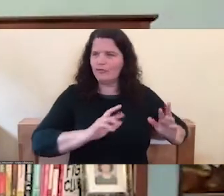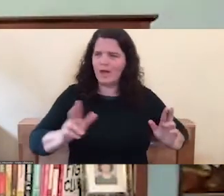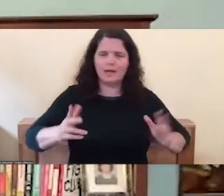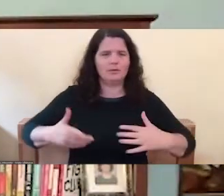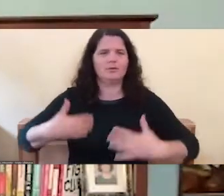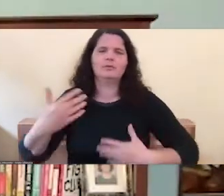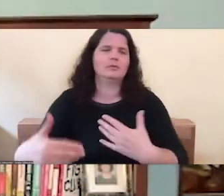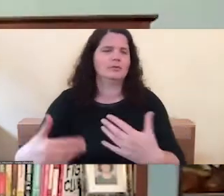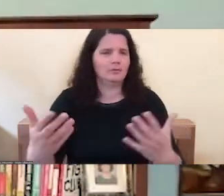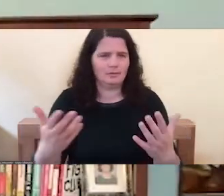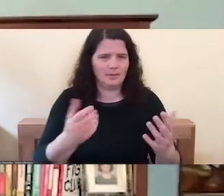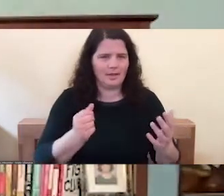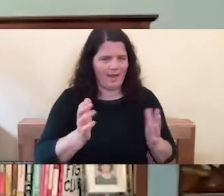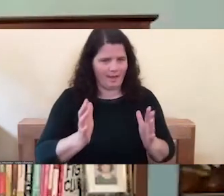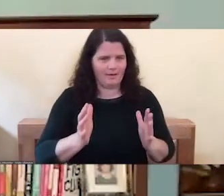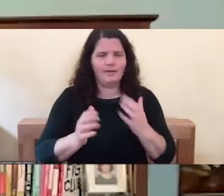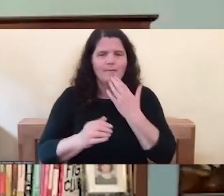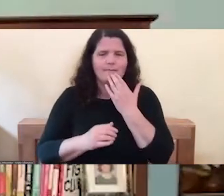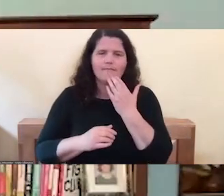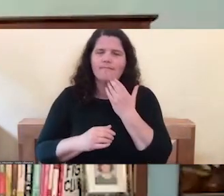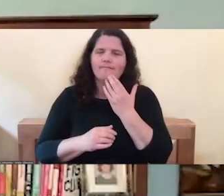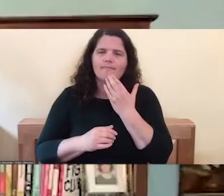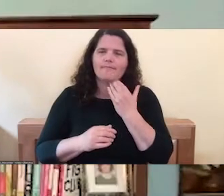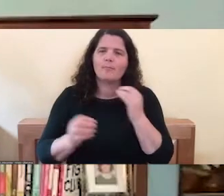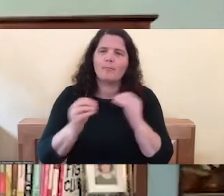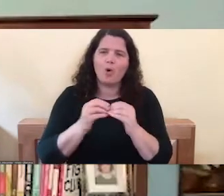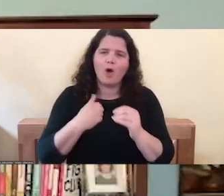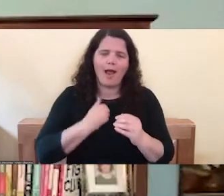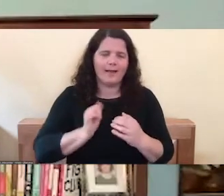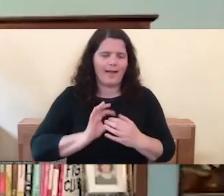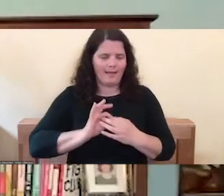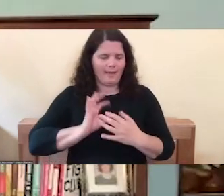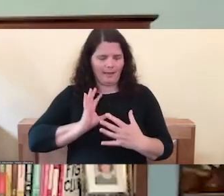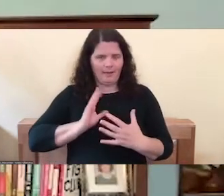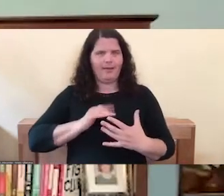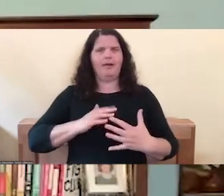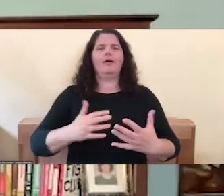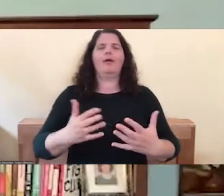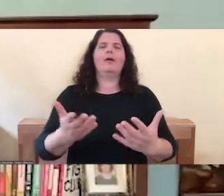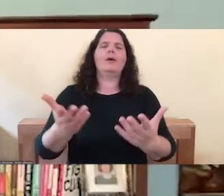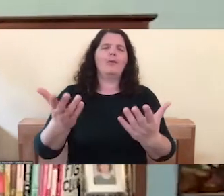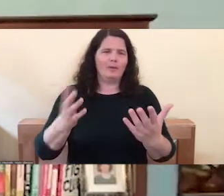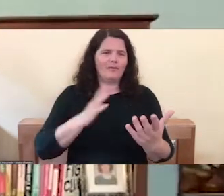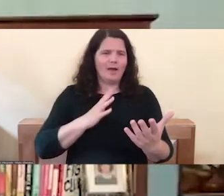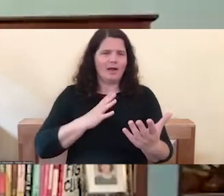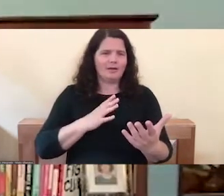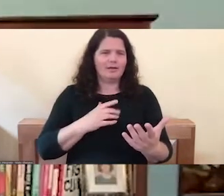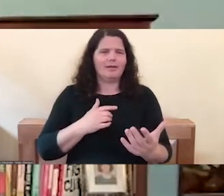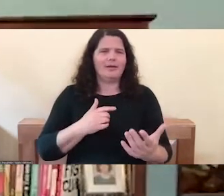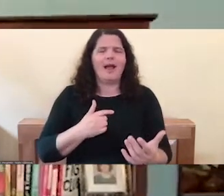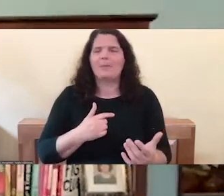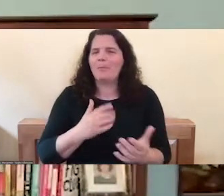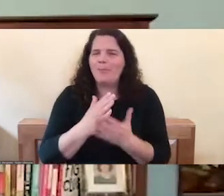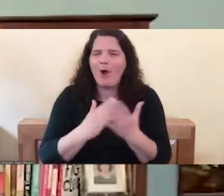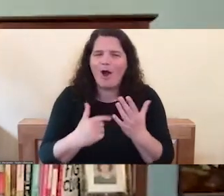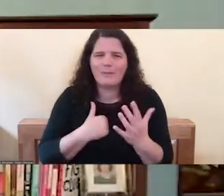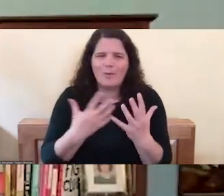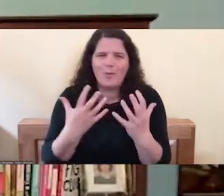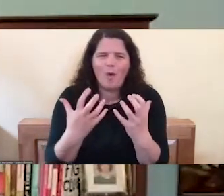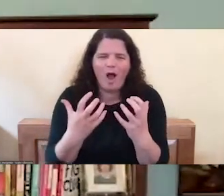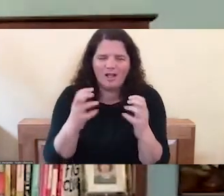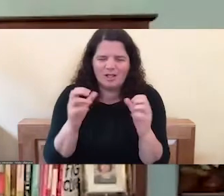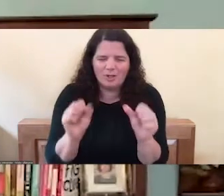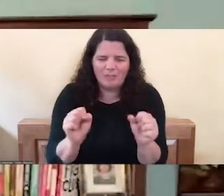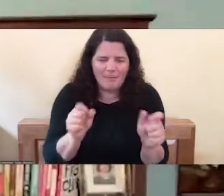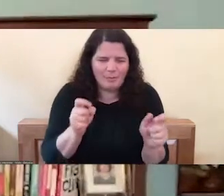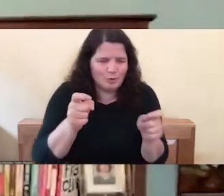even though I, there's a part of me that's, I would love to be able to direct it and to control it and hold on to it. Oh,